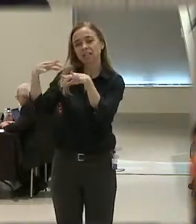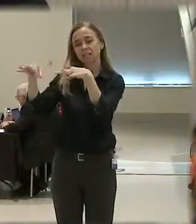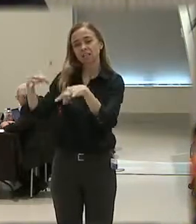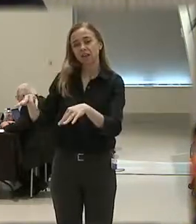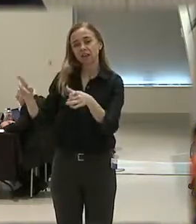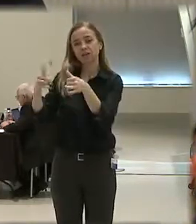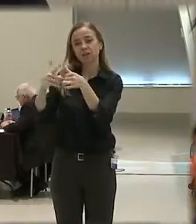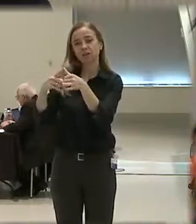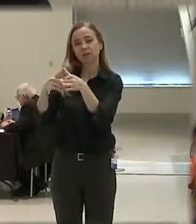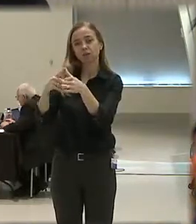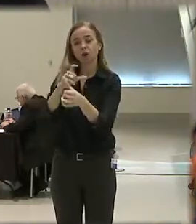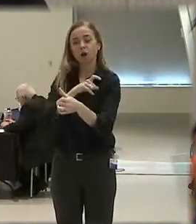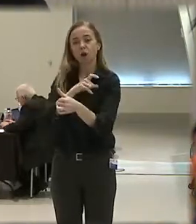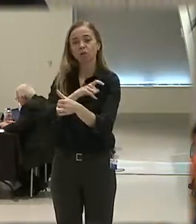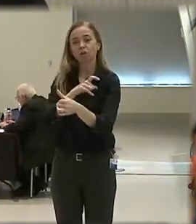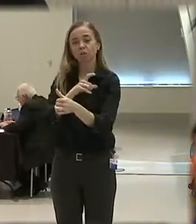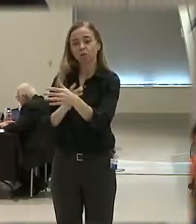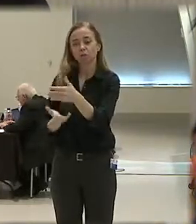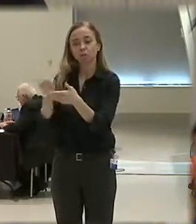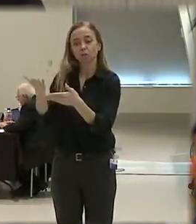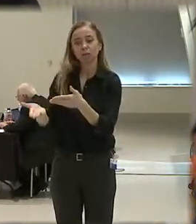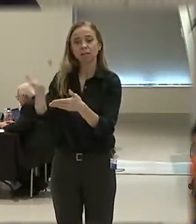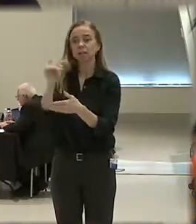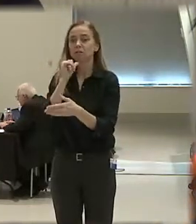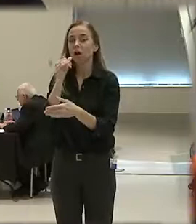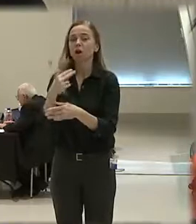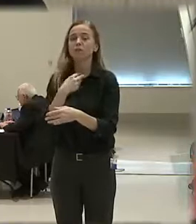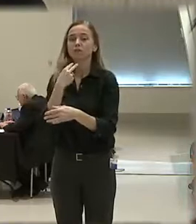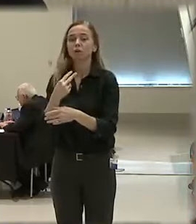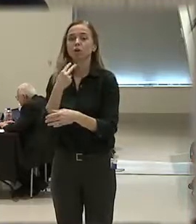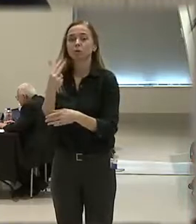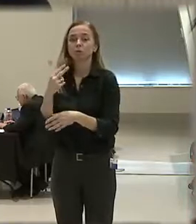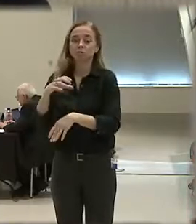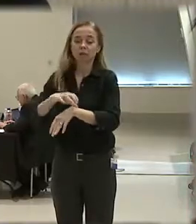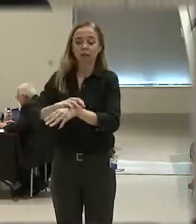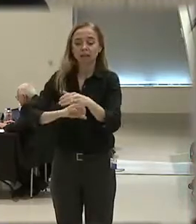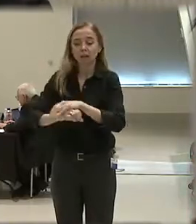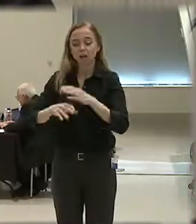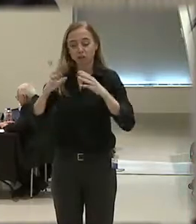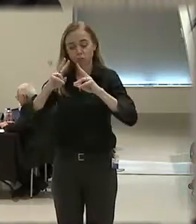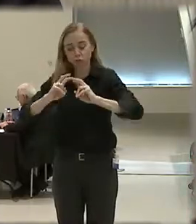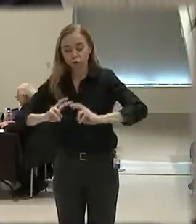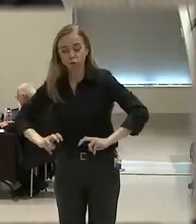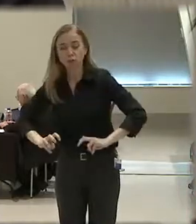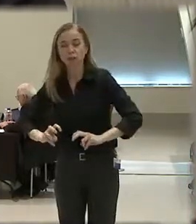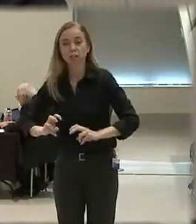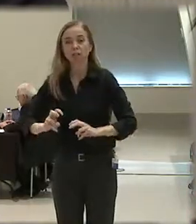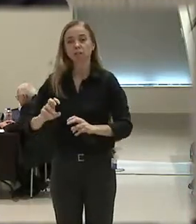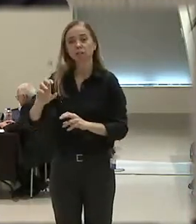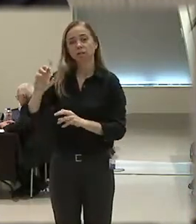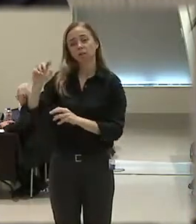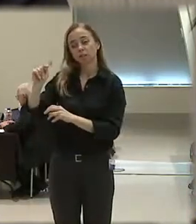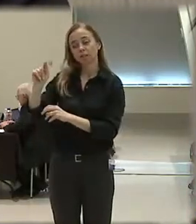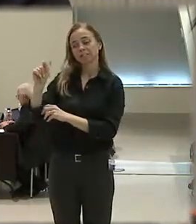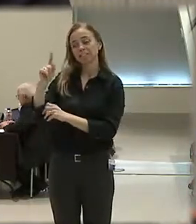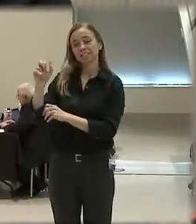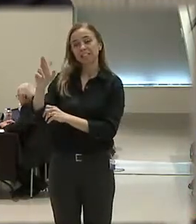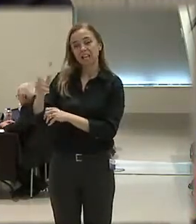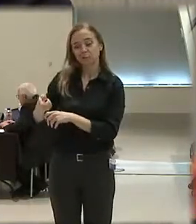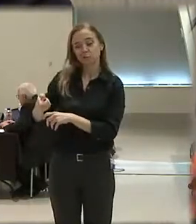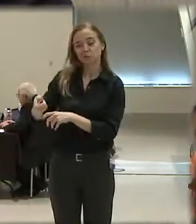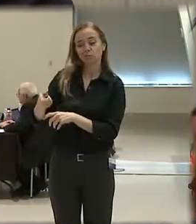level is officer presence, verbal, nonverbal commands, searching, handcuffing, sparking a taser for compliance, using flashbangs or